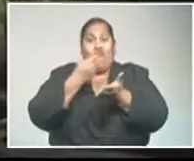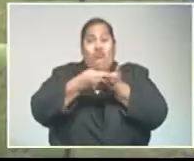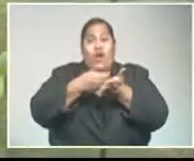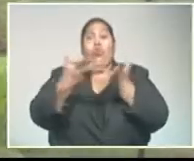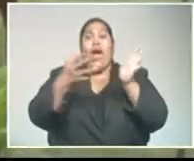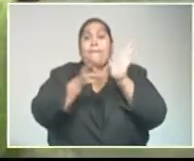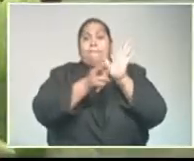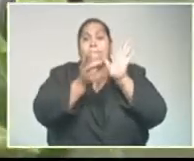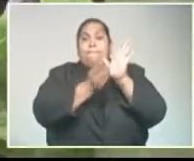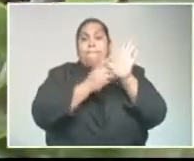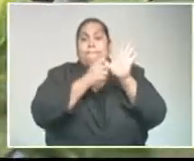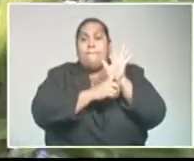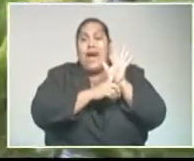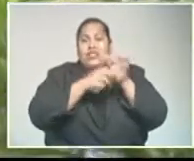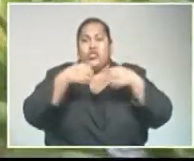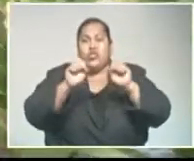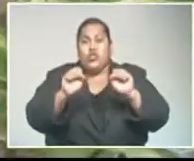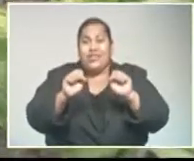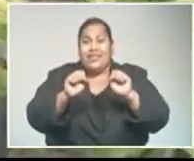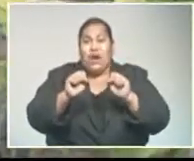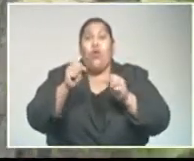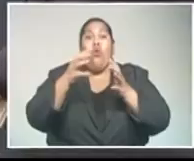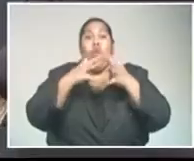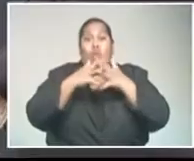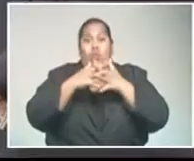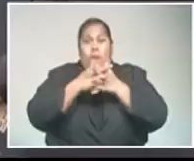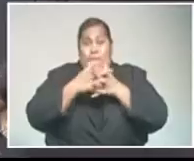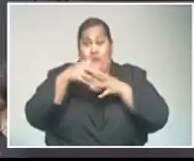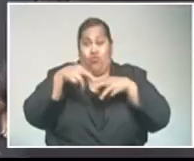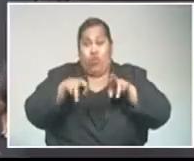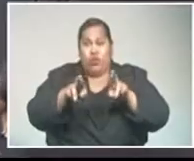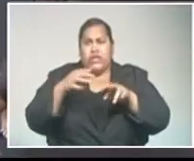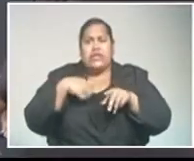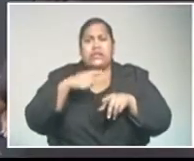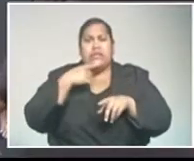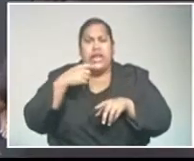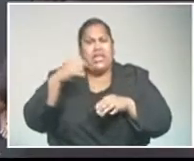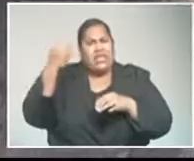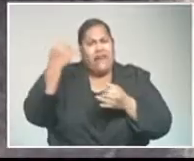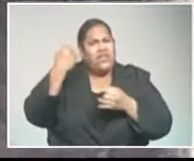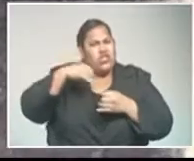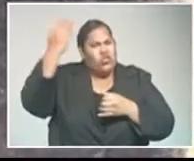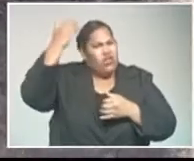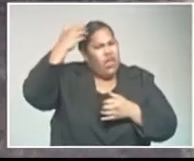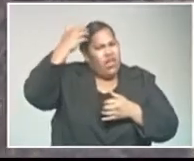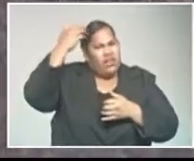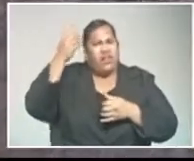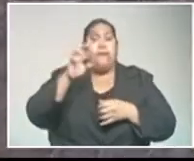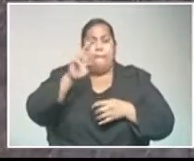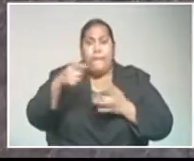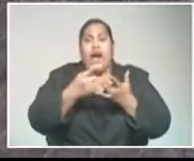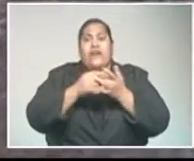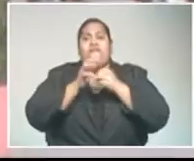Mile Street off Wemano Road. While Chris has been discharged for the injury on his head, his colleague is still in